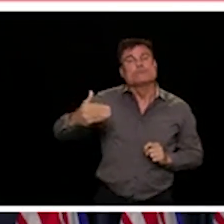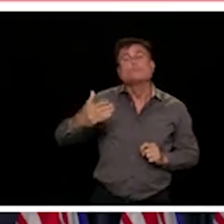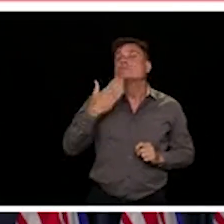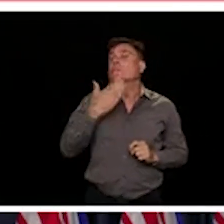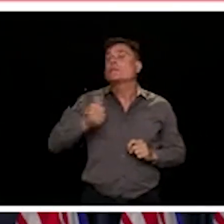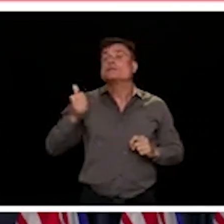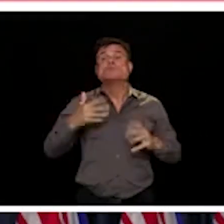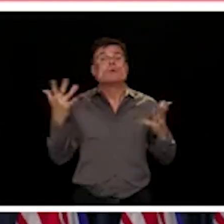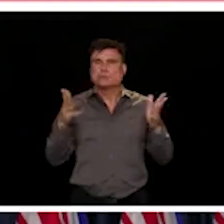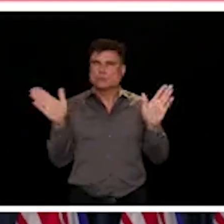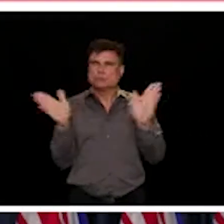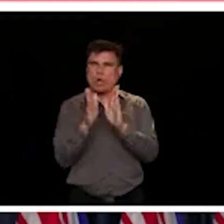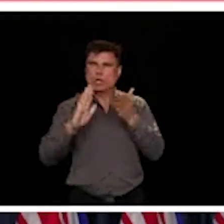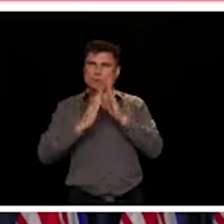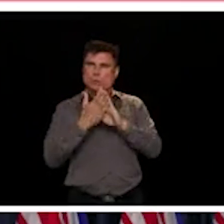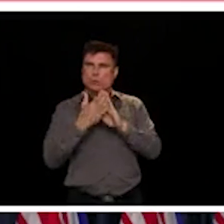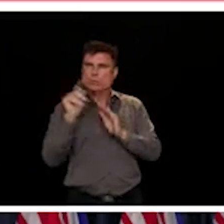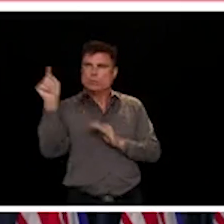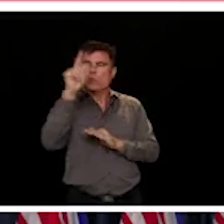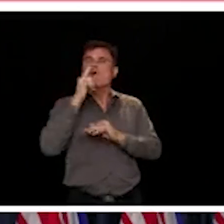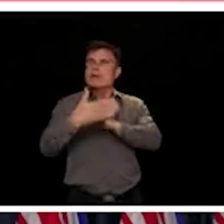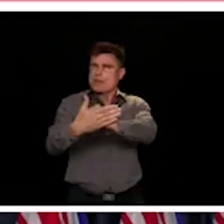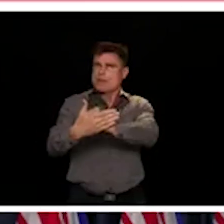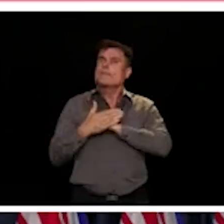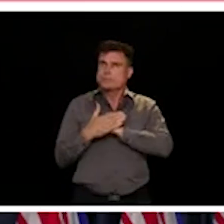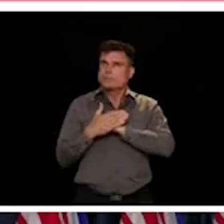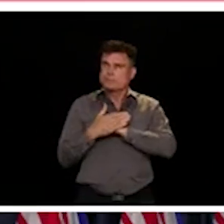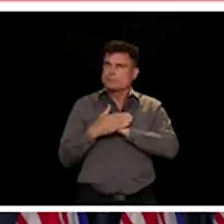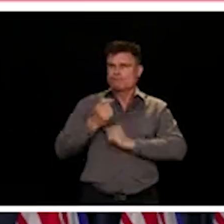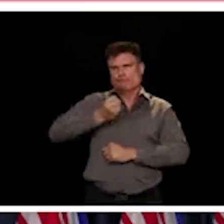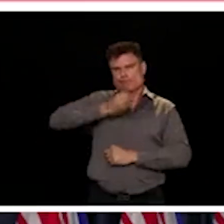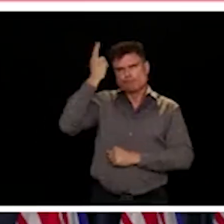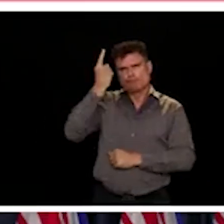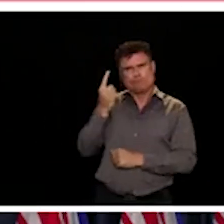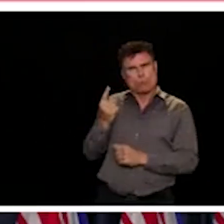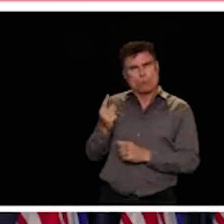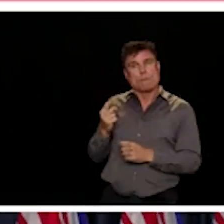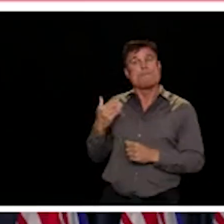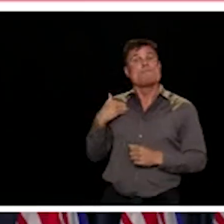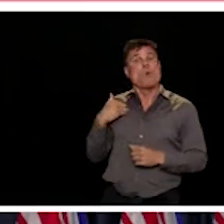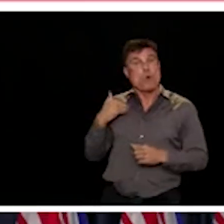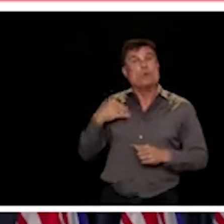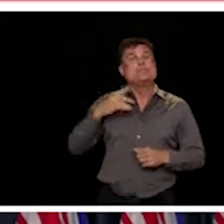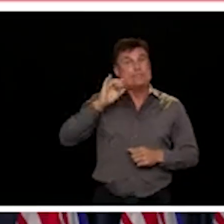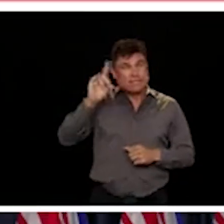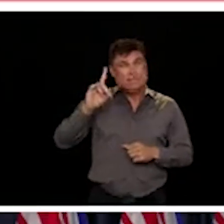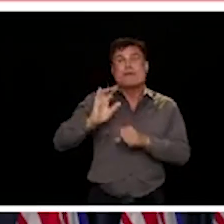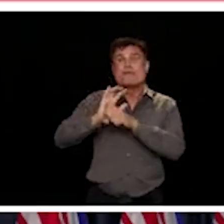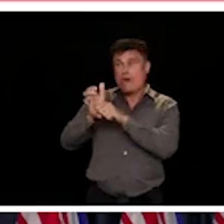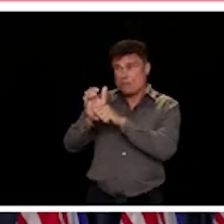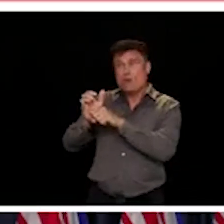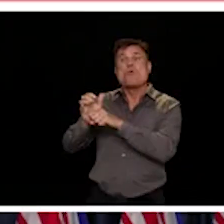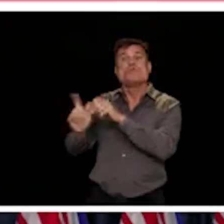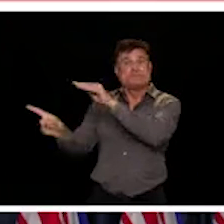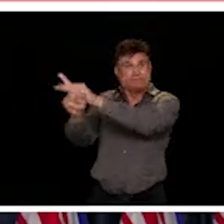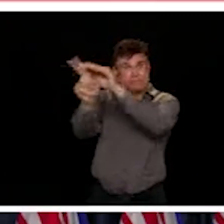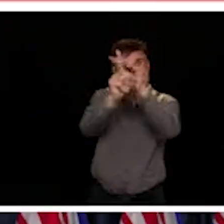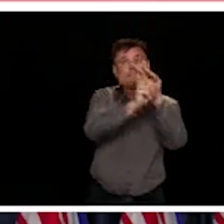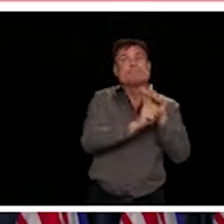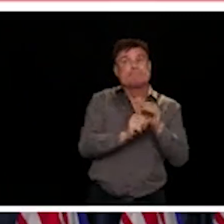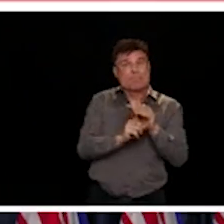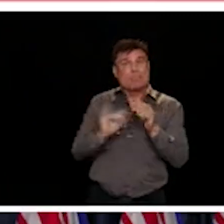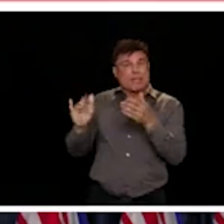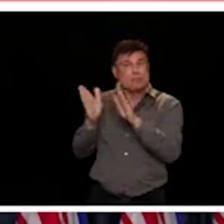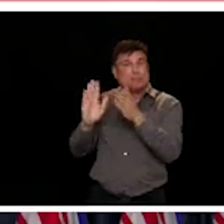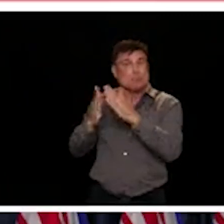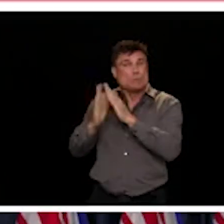transmission in that community. And this is building on work that's been done around the world to help monitor for polio, which is also a viral